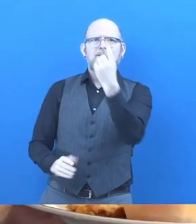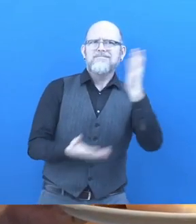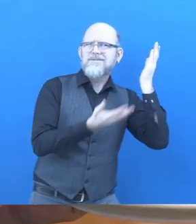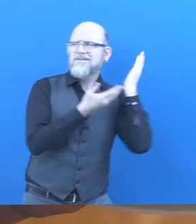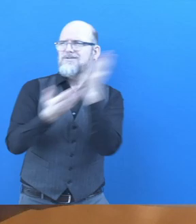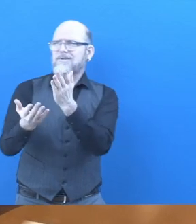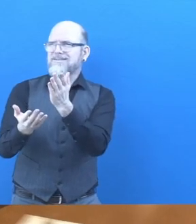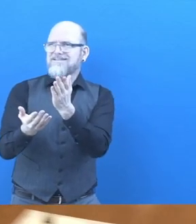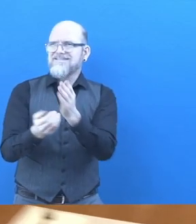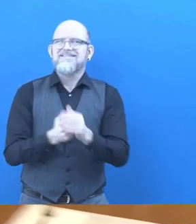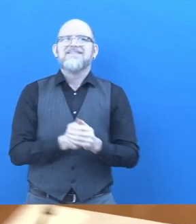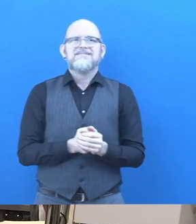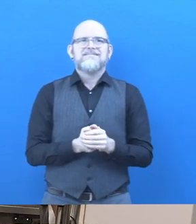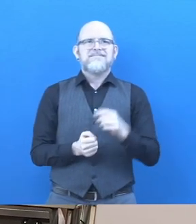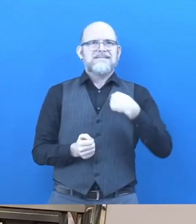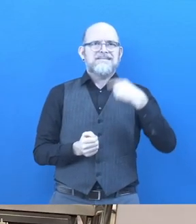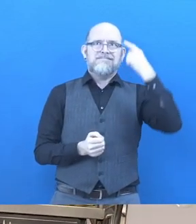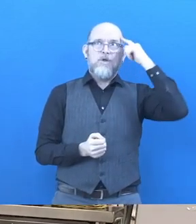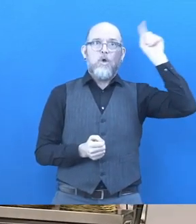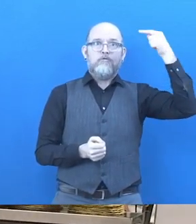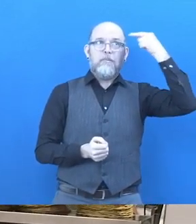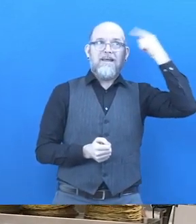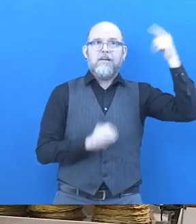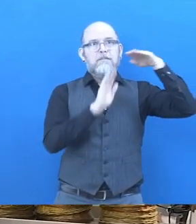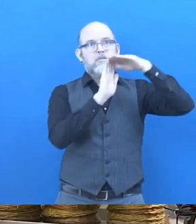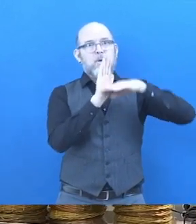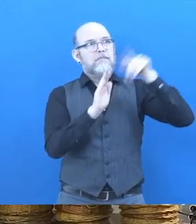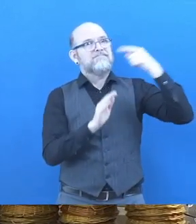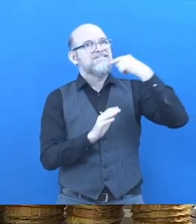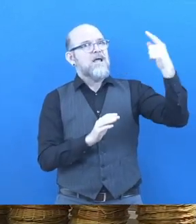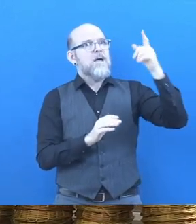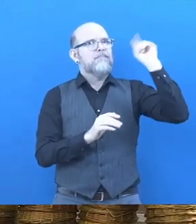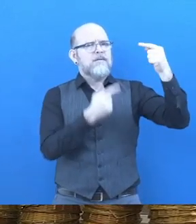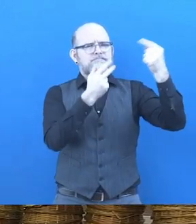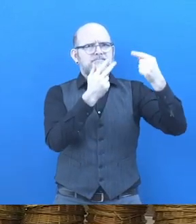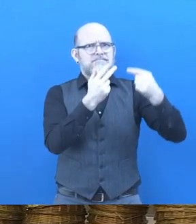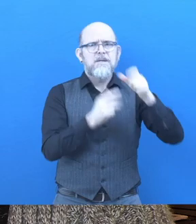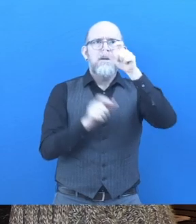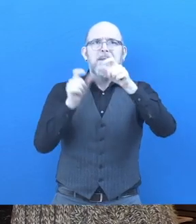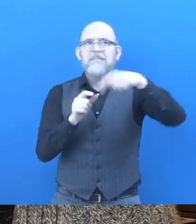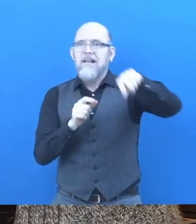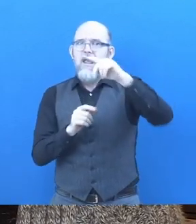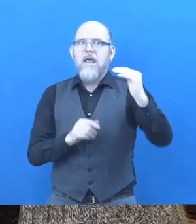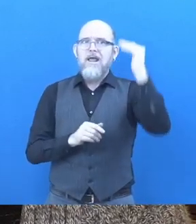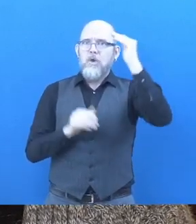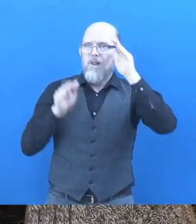State staff tailored a unique program to serve adults with autism that includes direct contracting with a provider